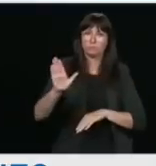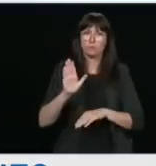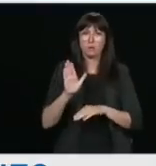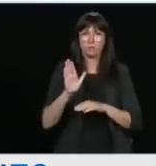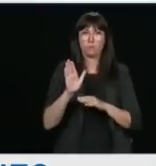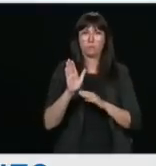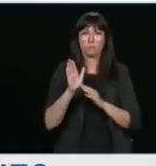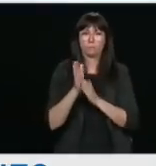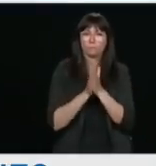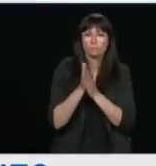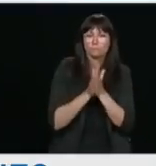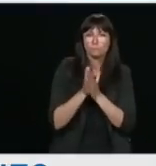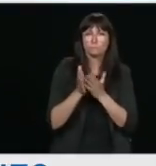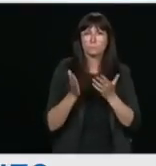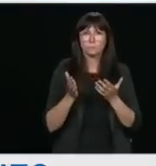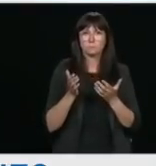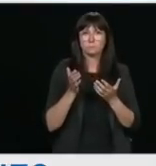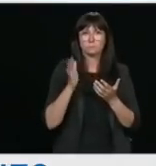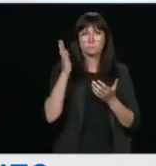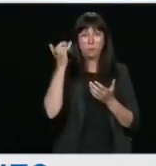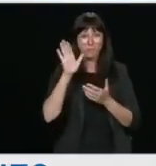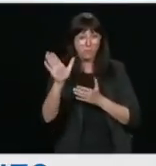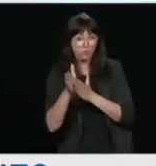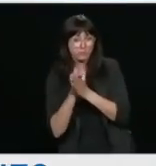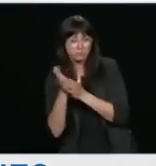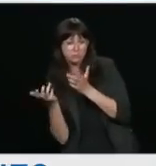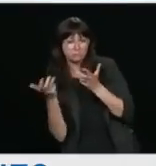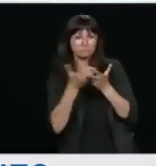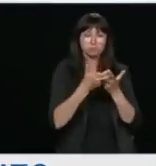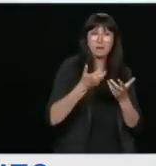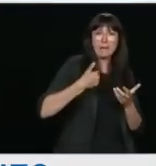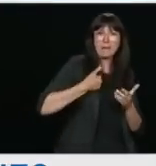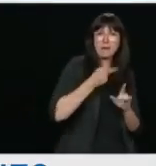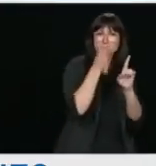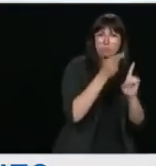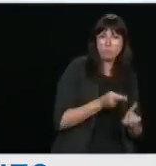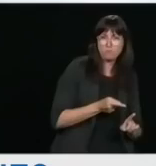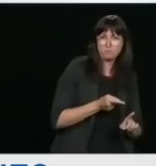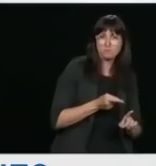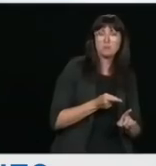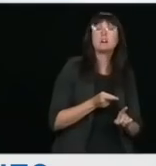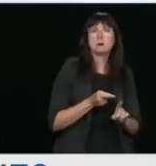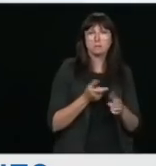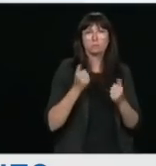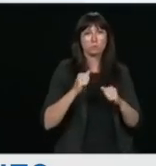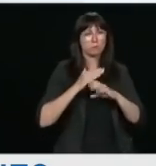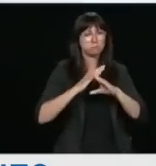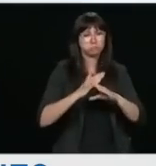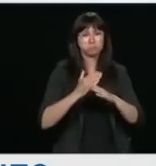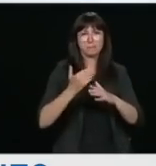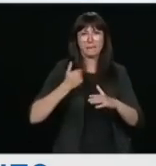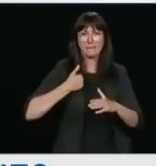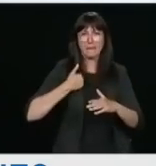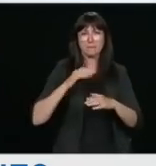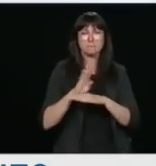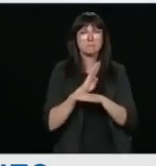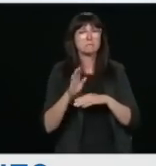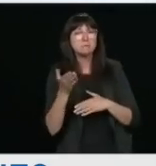very closely align with Canada's interests. And so we'll do what is necessary to protect Canadian interests. David, I don't know whether you wanted to comment further.